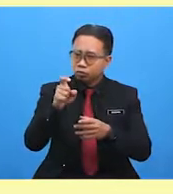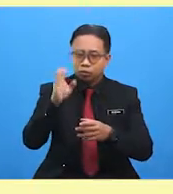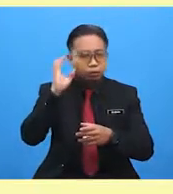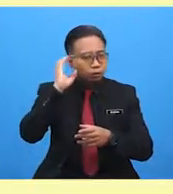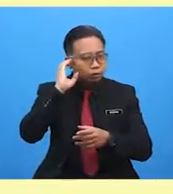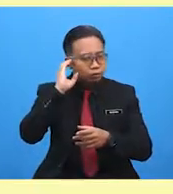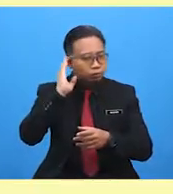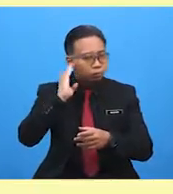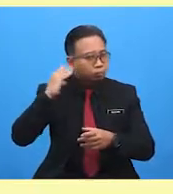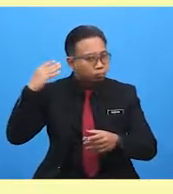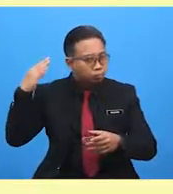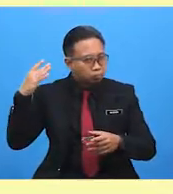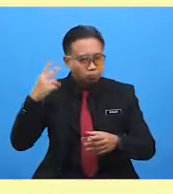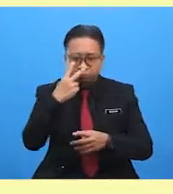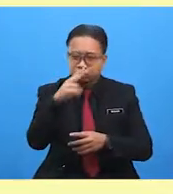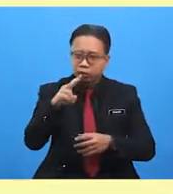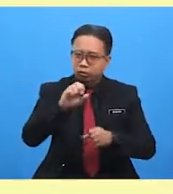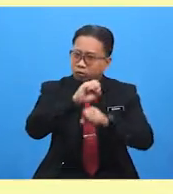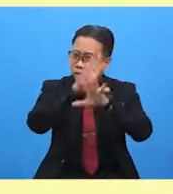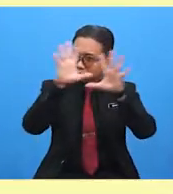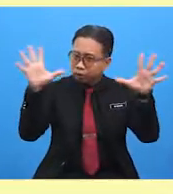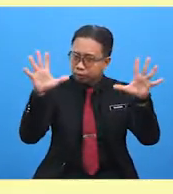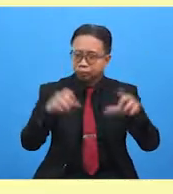thunder and see lightning.